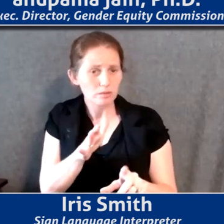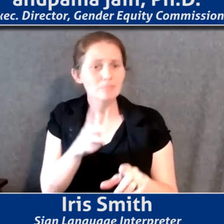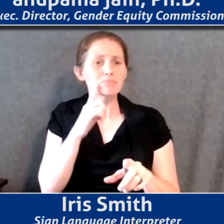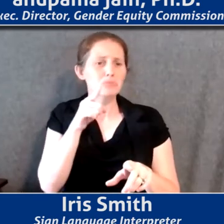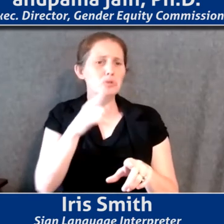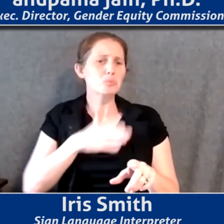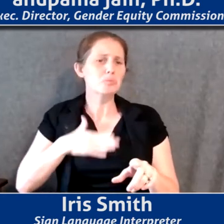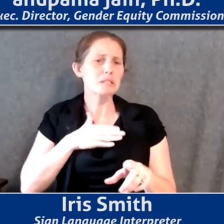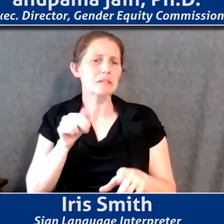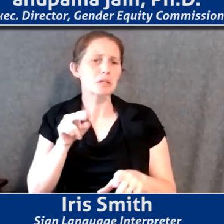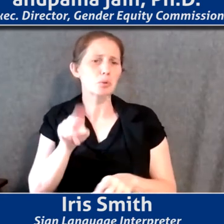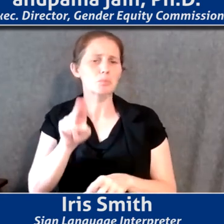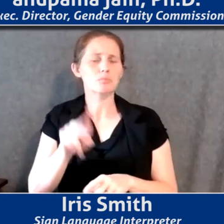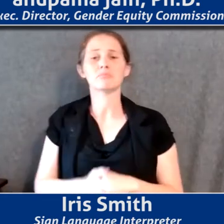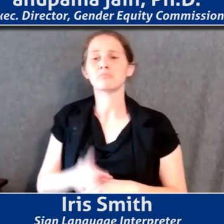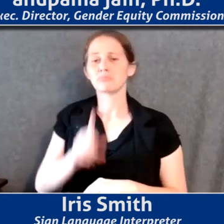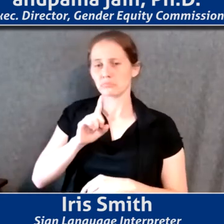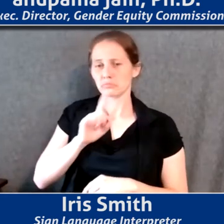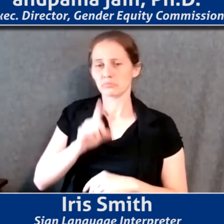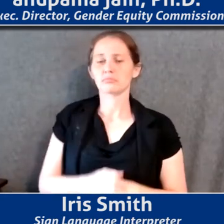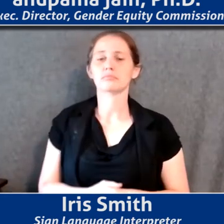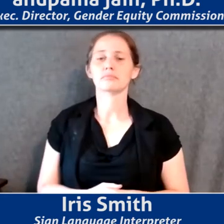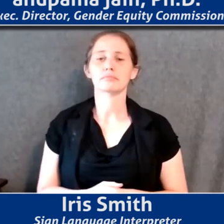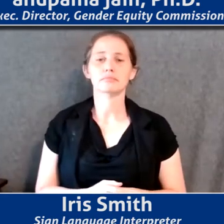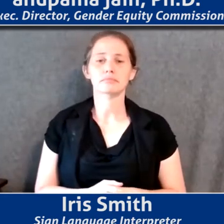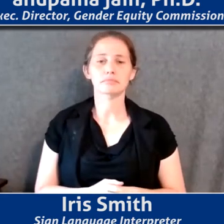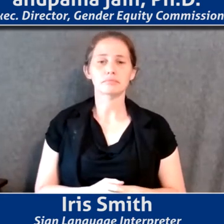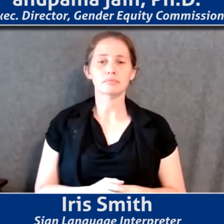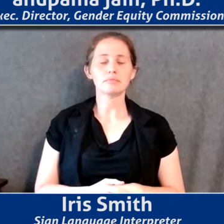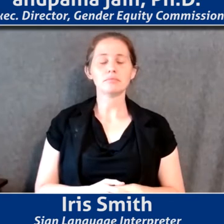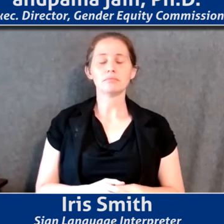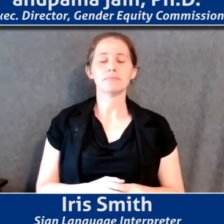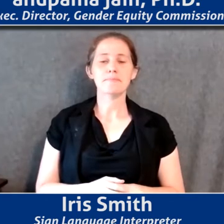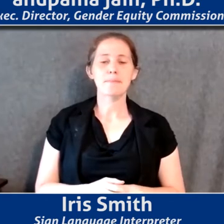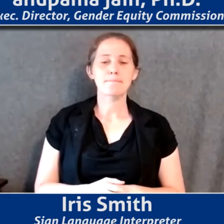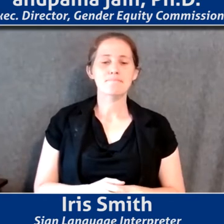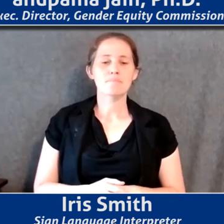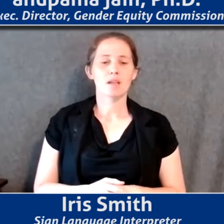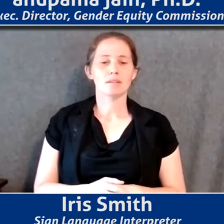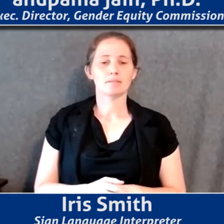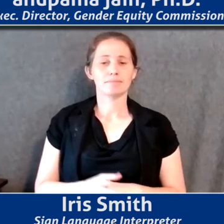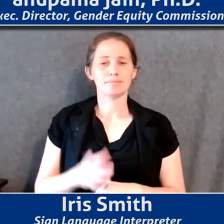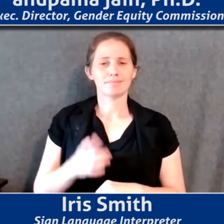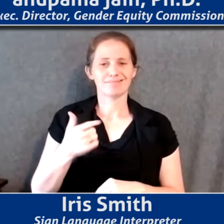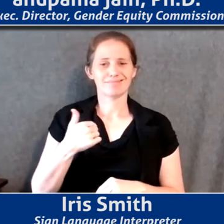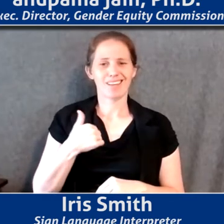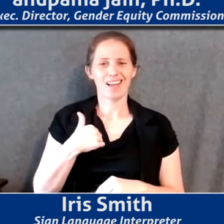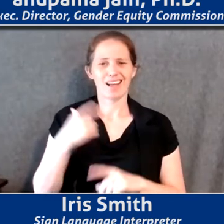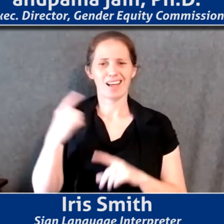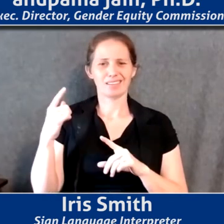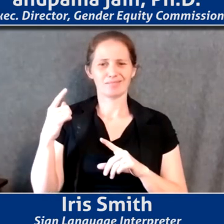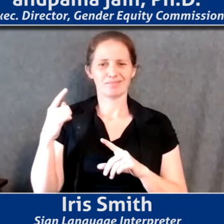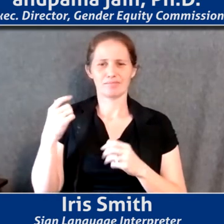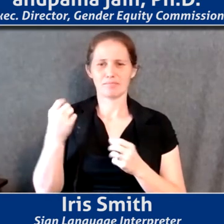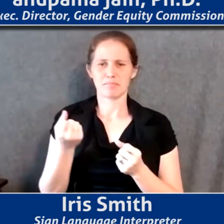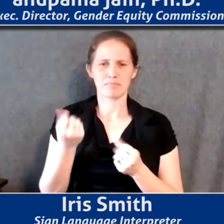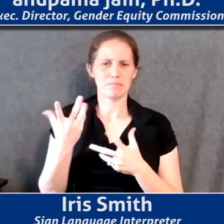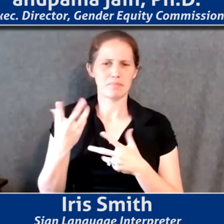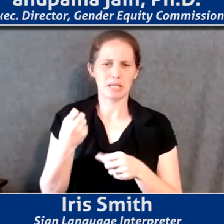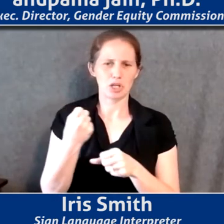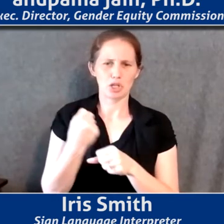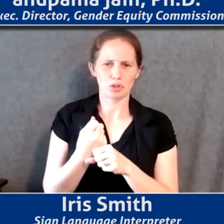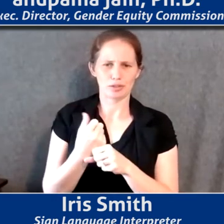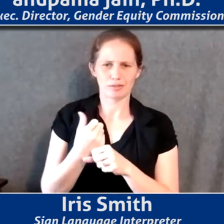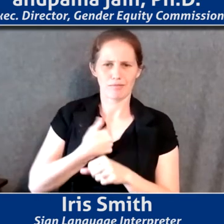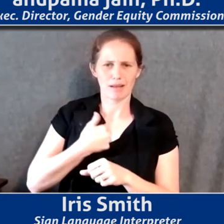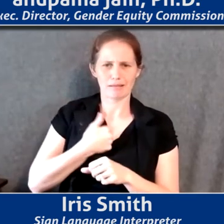Anu, I'd appreciate it. Sure. So, so this is, and I, you know, I come to this work from years of being a